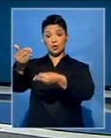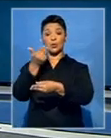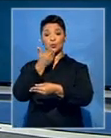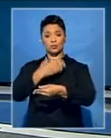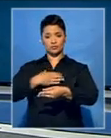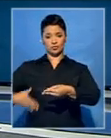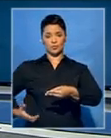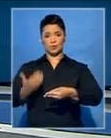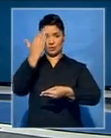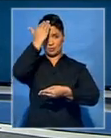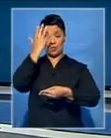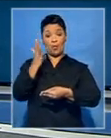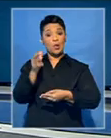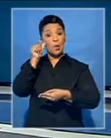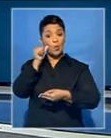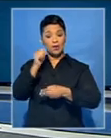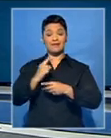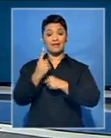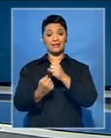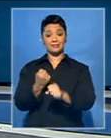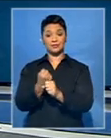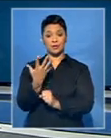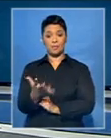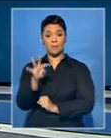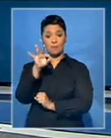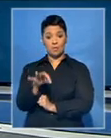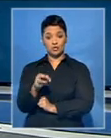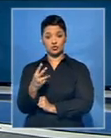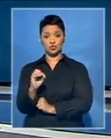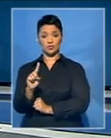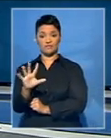to be submitted to the presidency by March 2015.